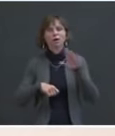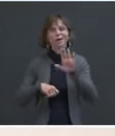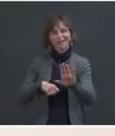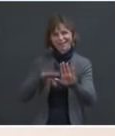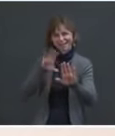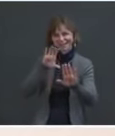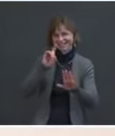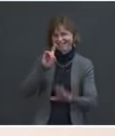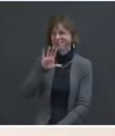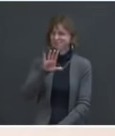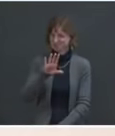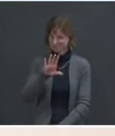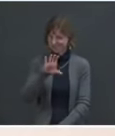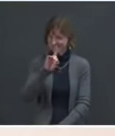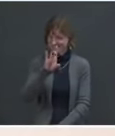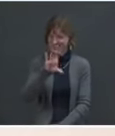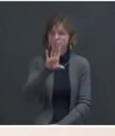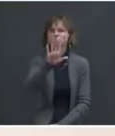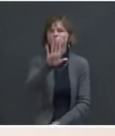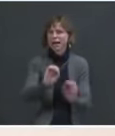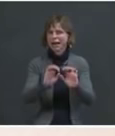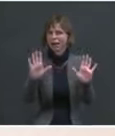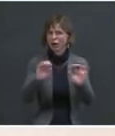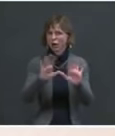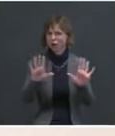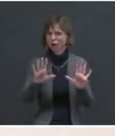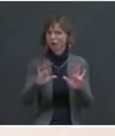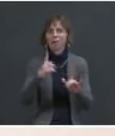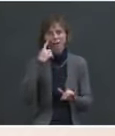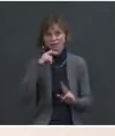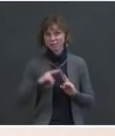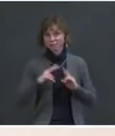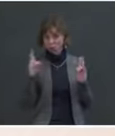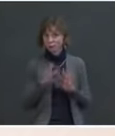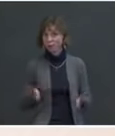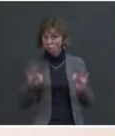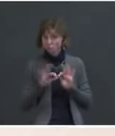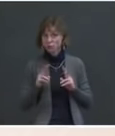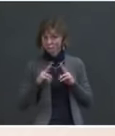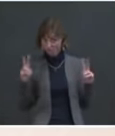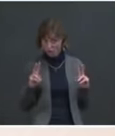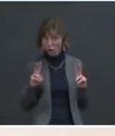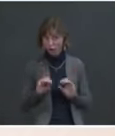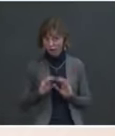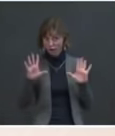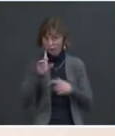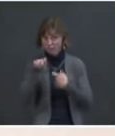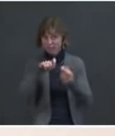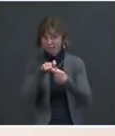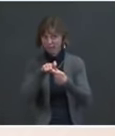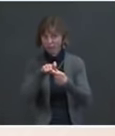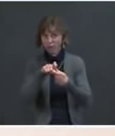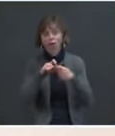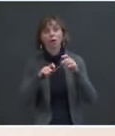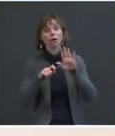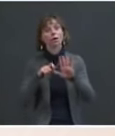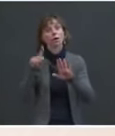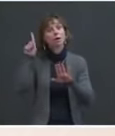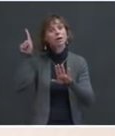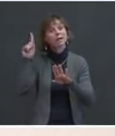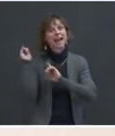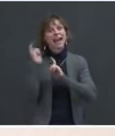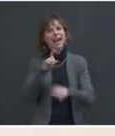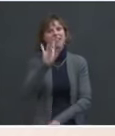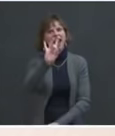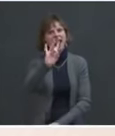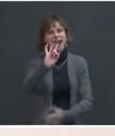guidelines, to be clear, because I think this is very important to be very clear and specific on. They gave eight mitigation